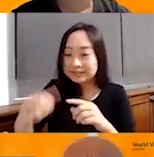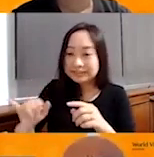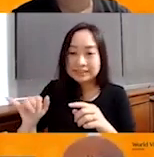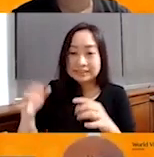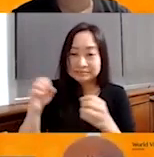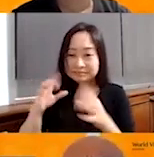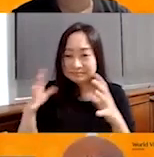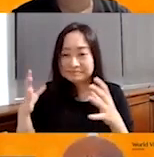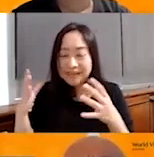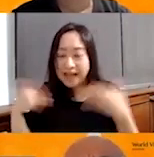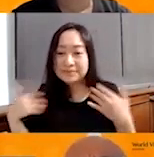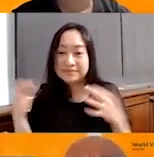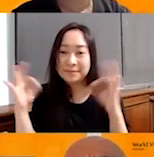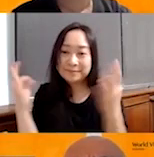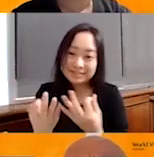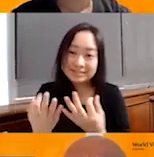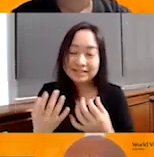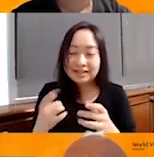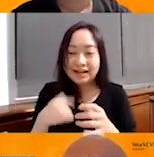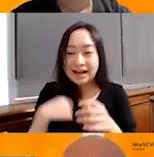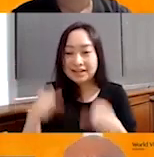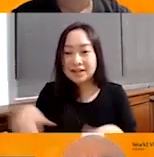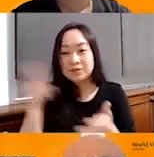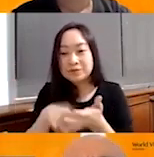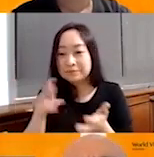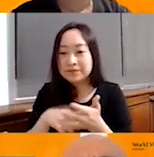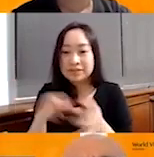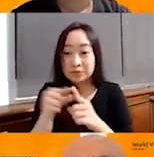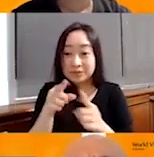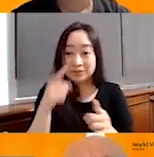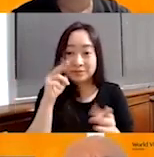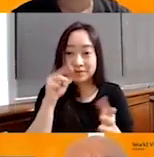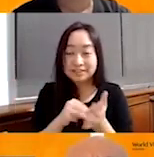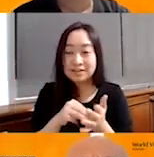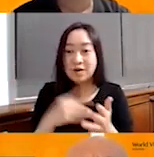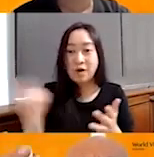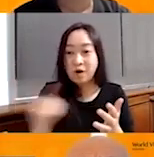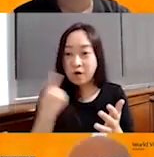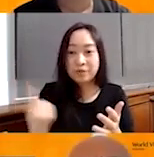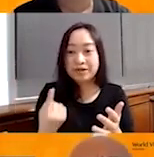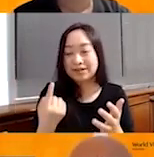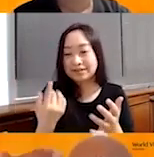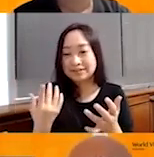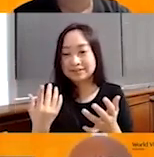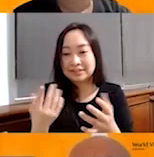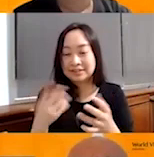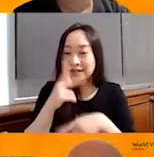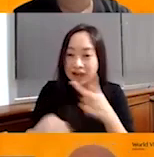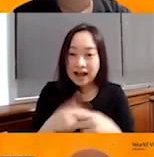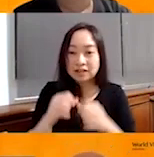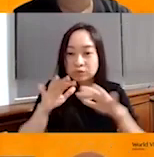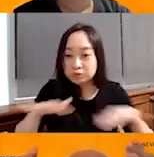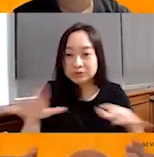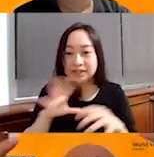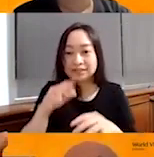that is, I can repeat the words that you mentioned. Always behind every children, every child,